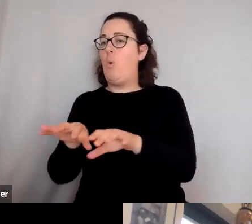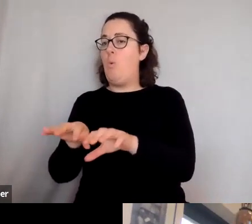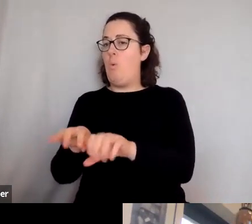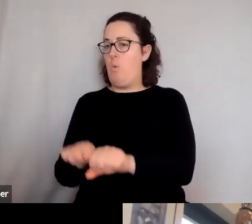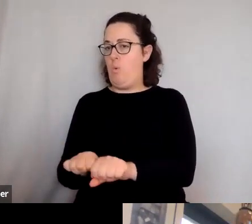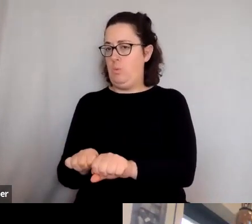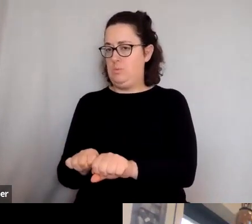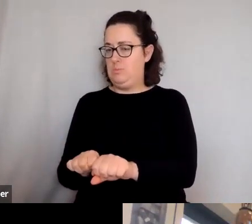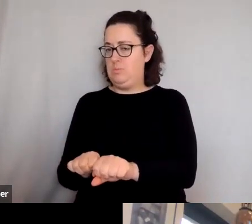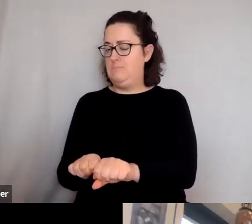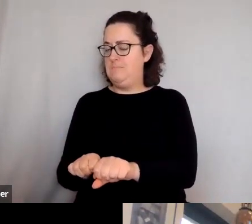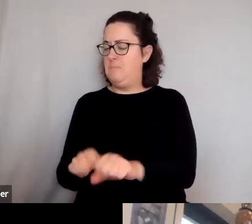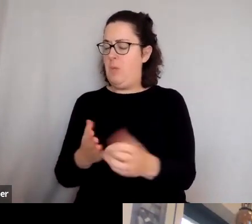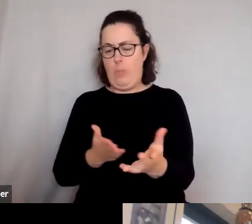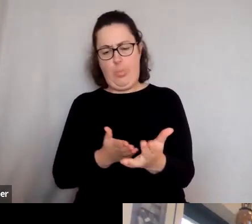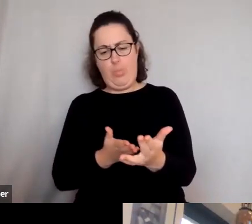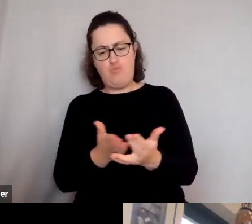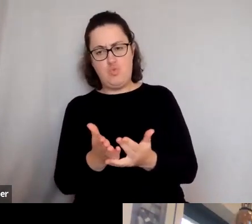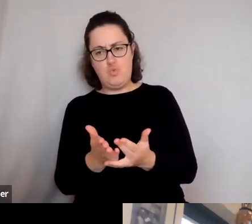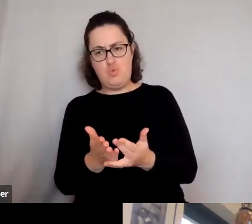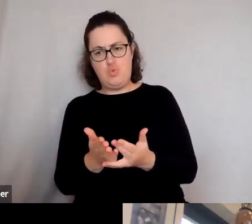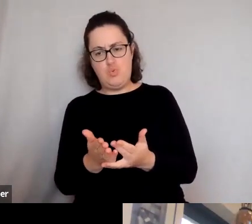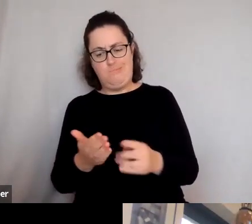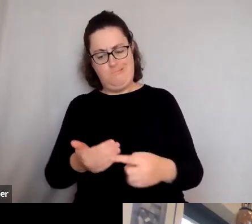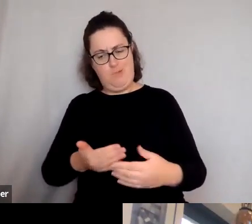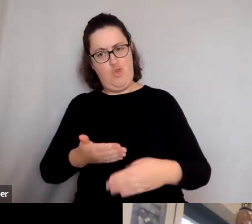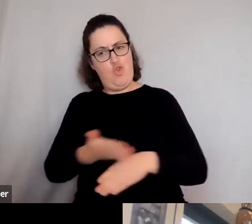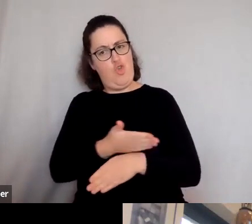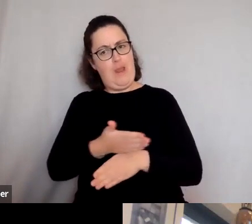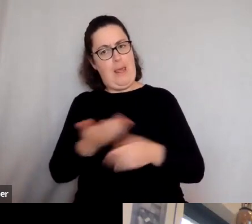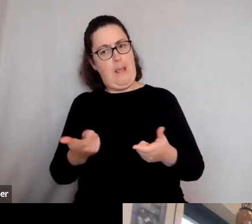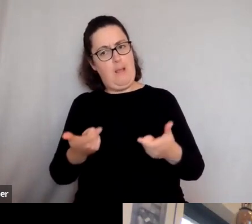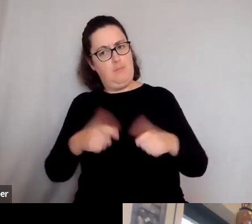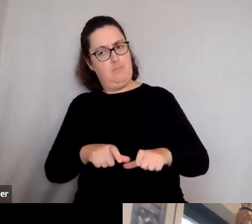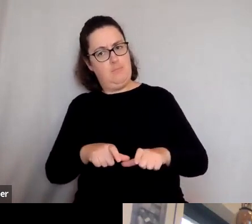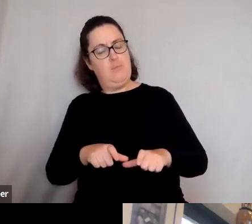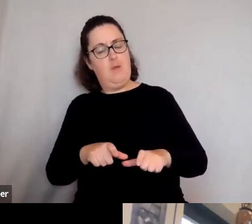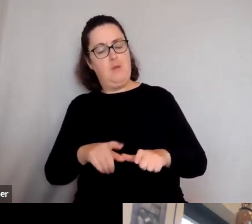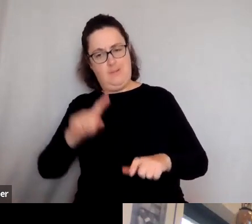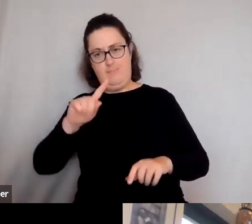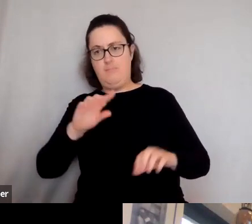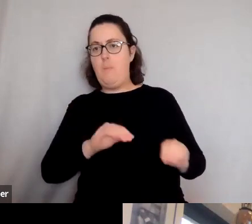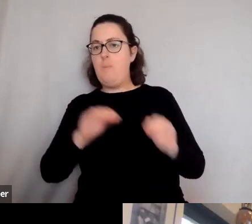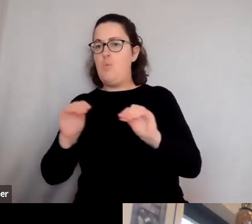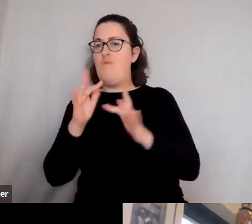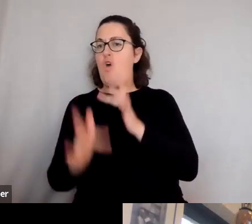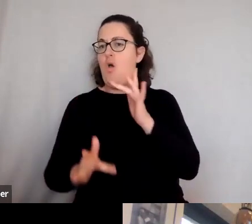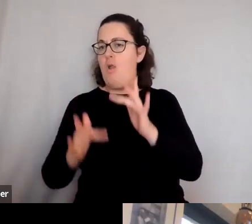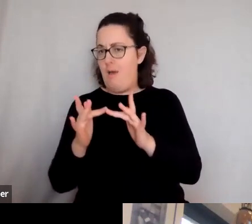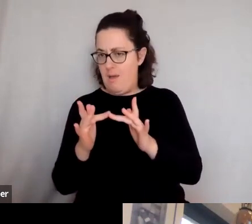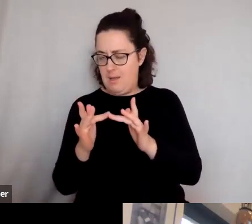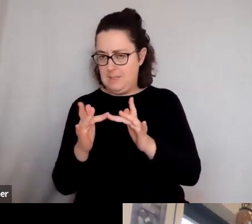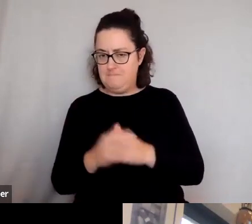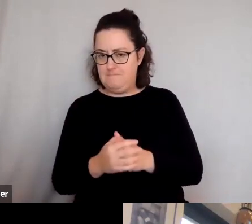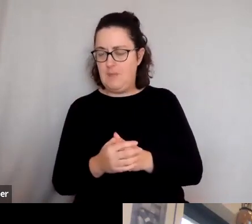decided to do during the first stages of the pandemic was to take them virtual and we had Sir Vince Cable